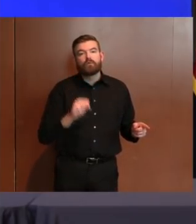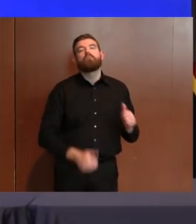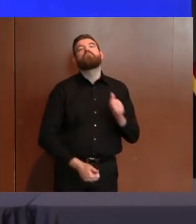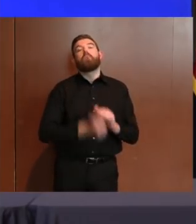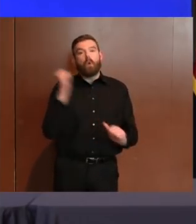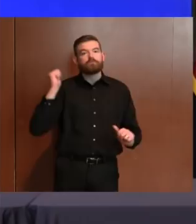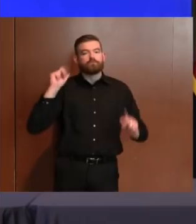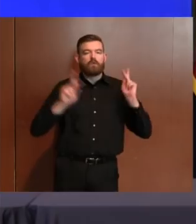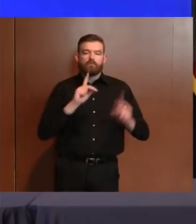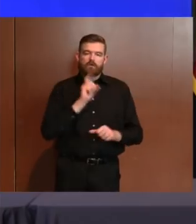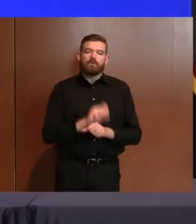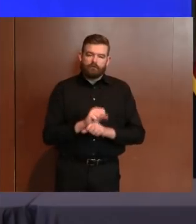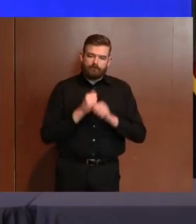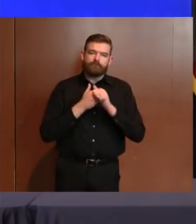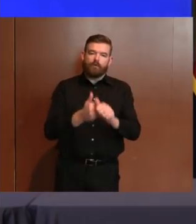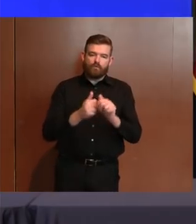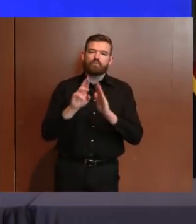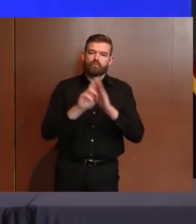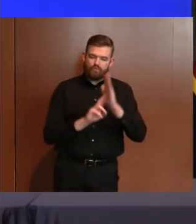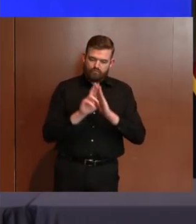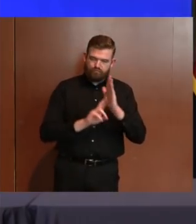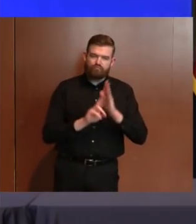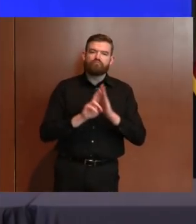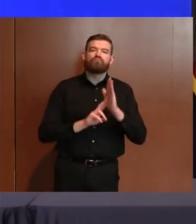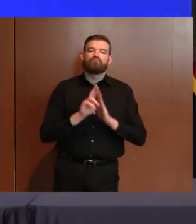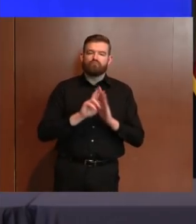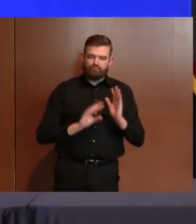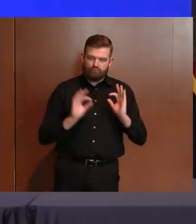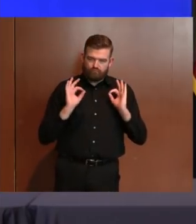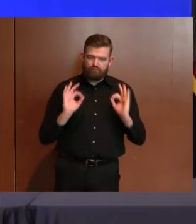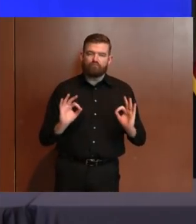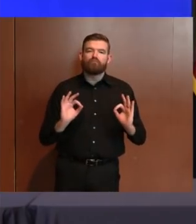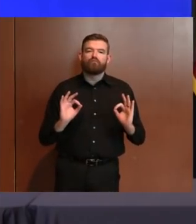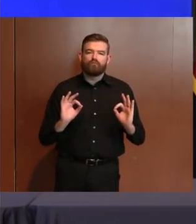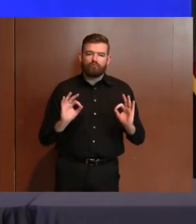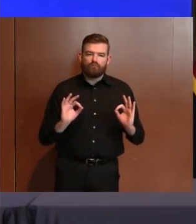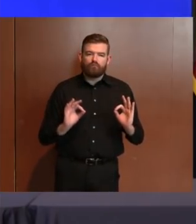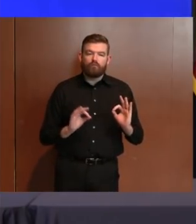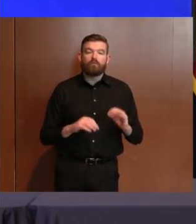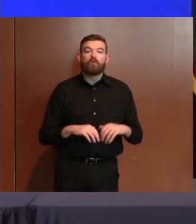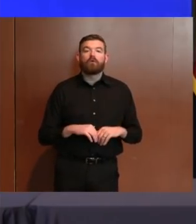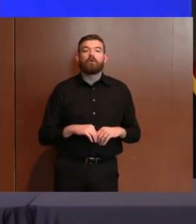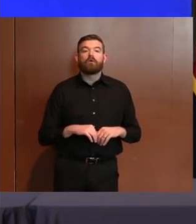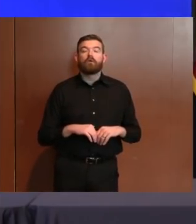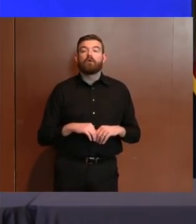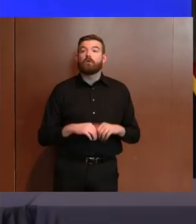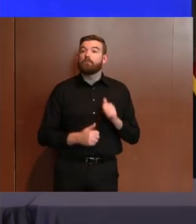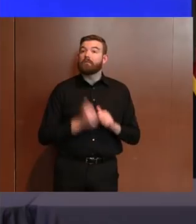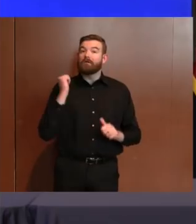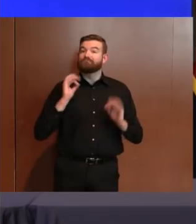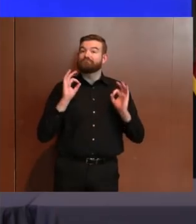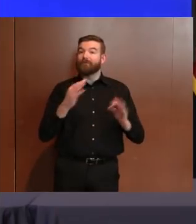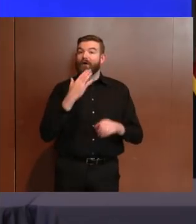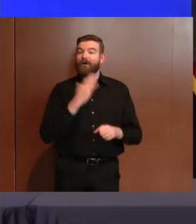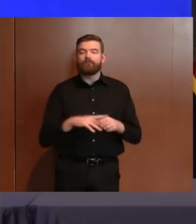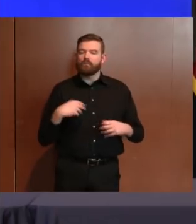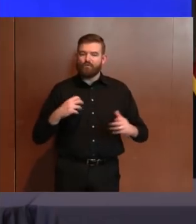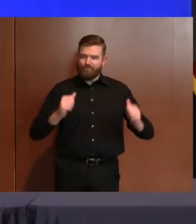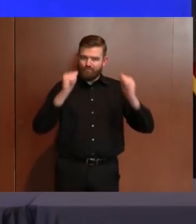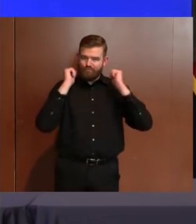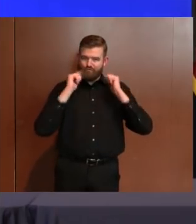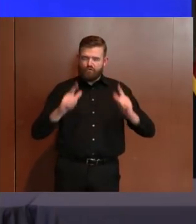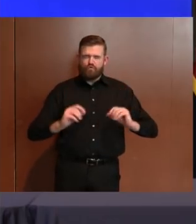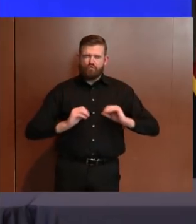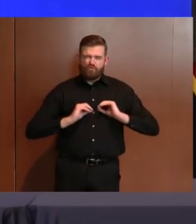what we need you to do. But we need everybody to do that. And so please, no gatherings, no